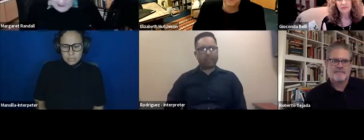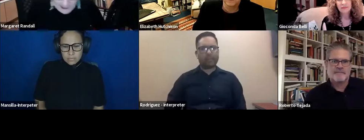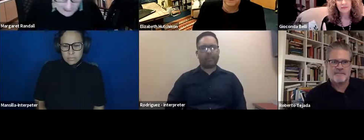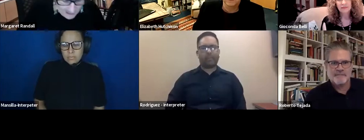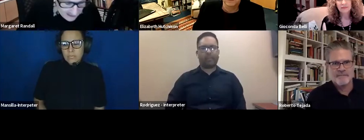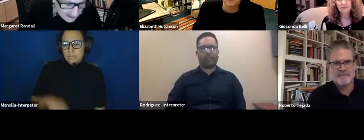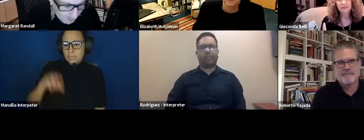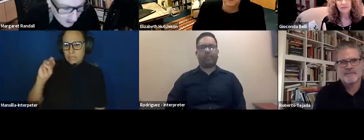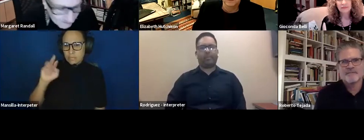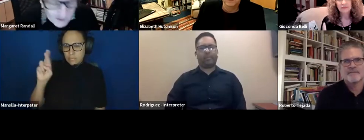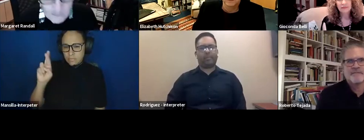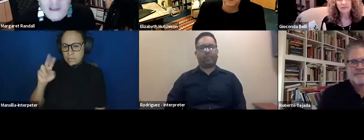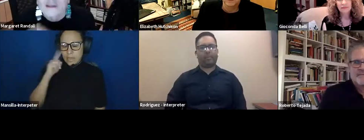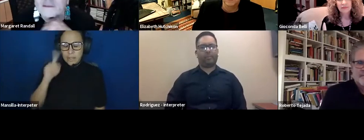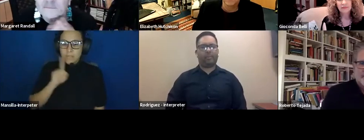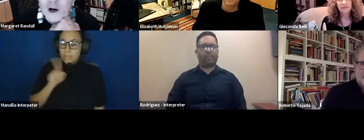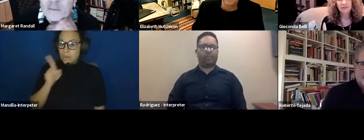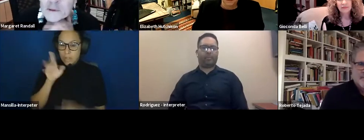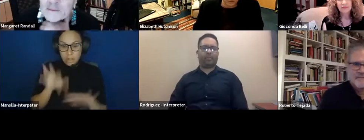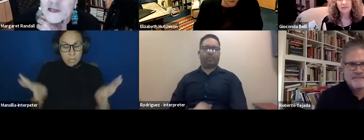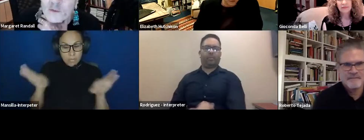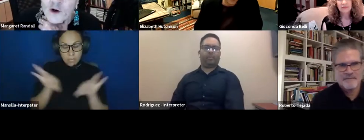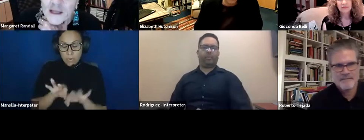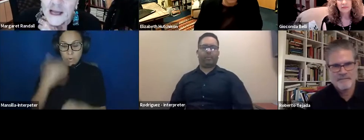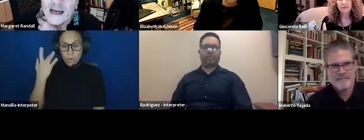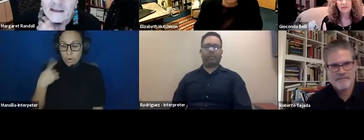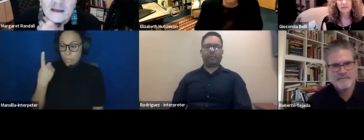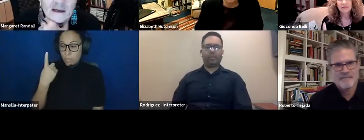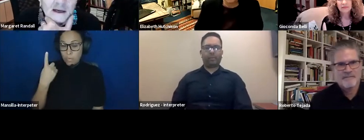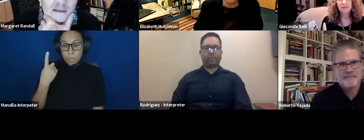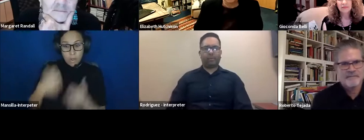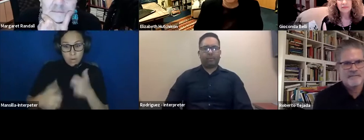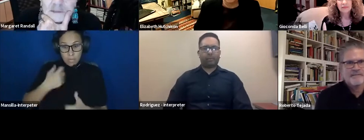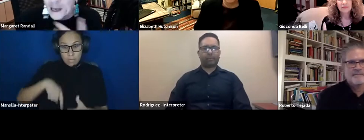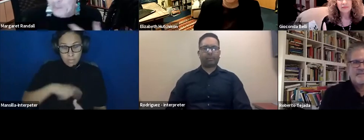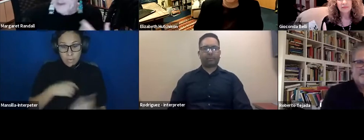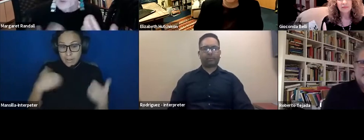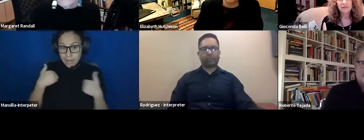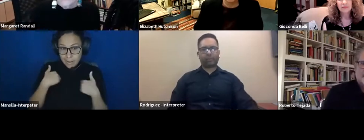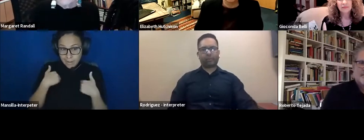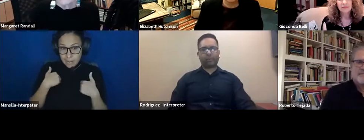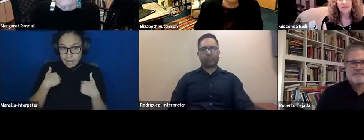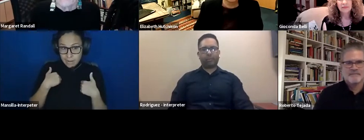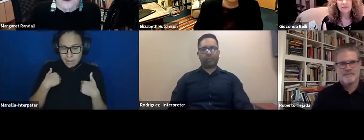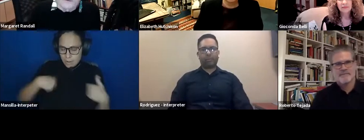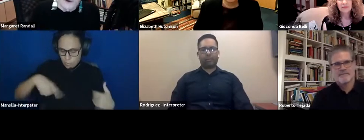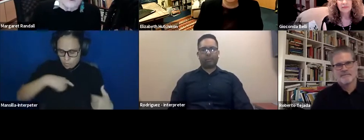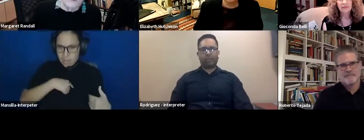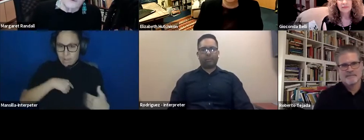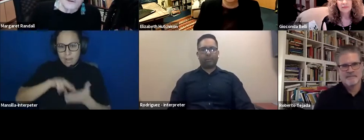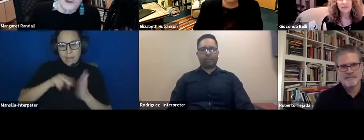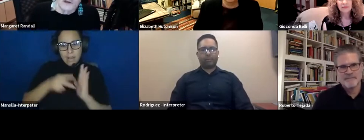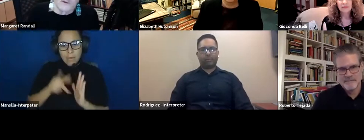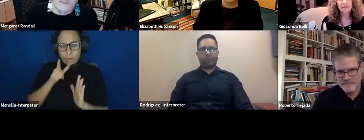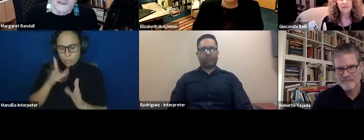important. I mean, I think one of the big problems that we all had, and by we, I mean, those involved